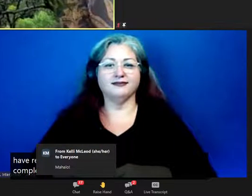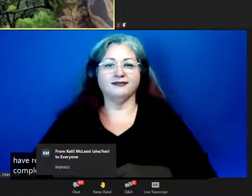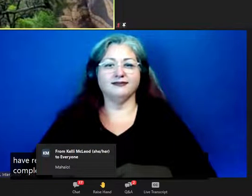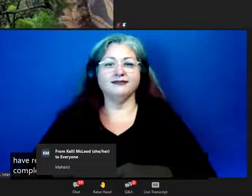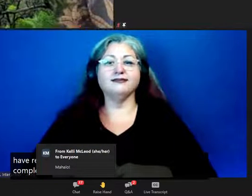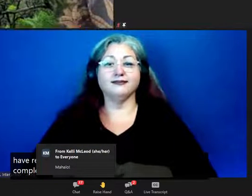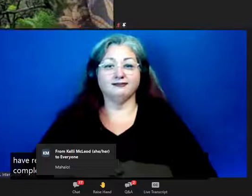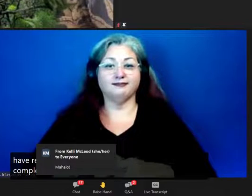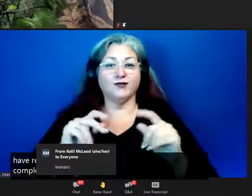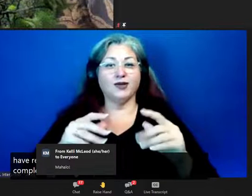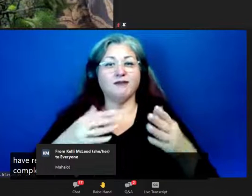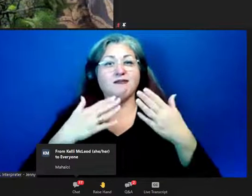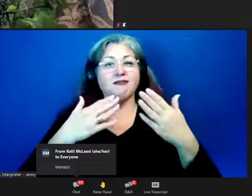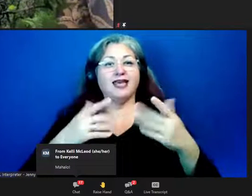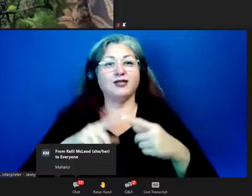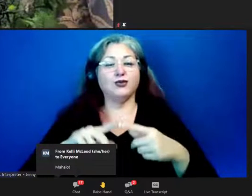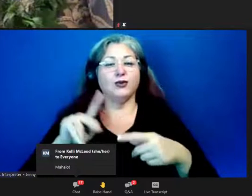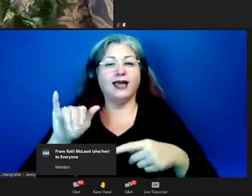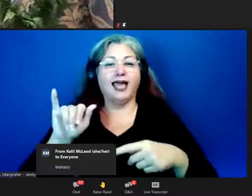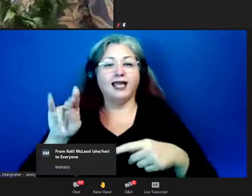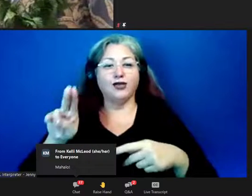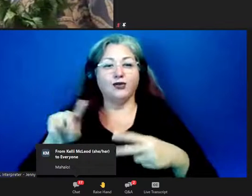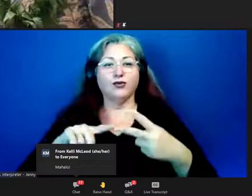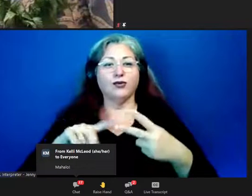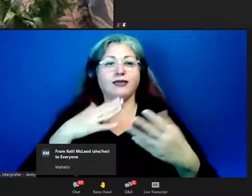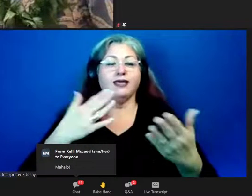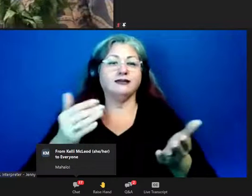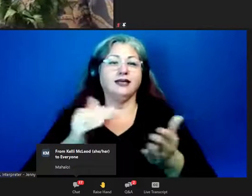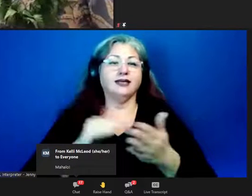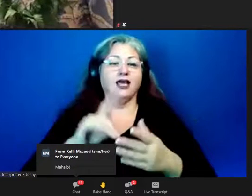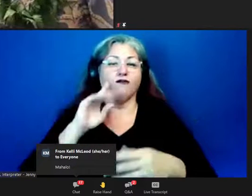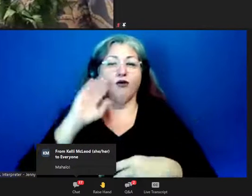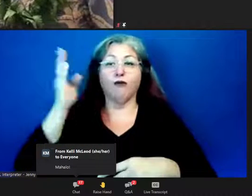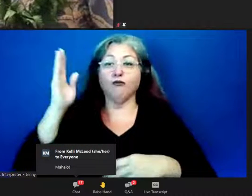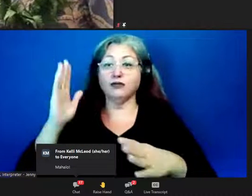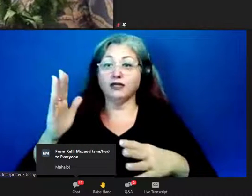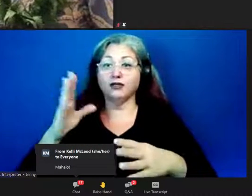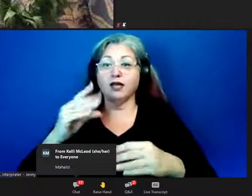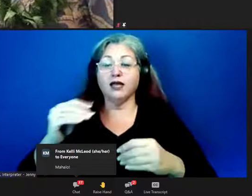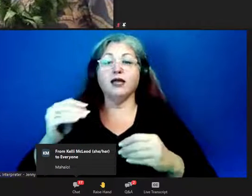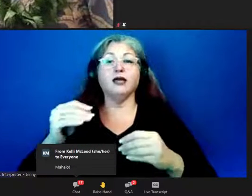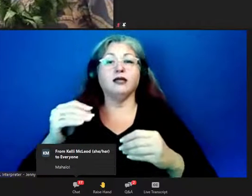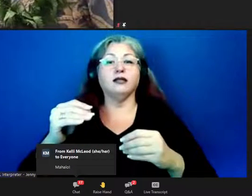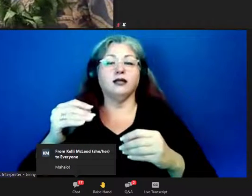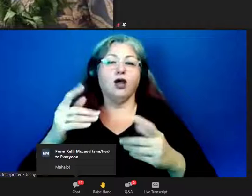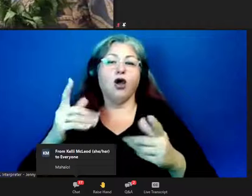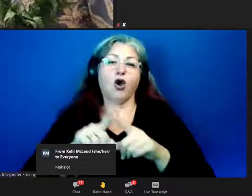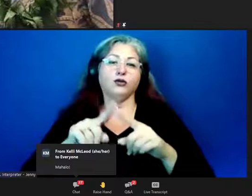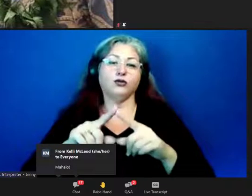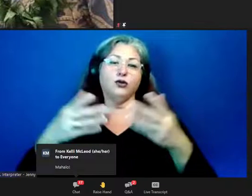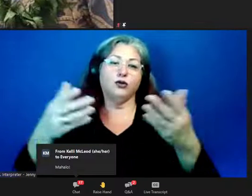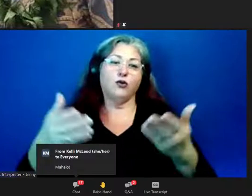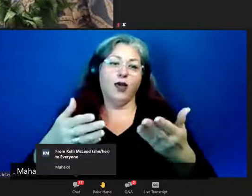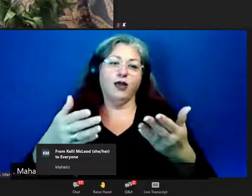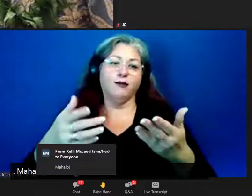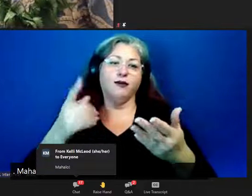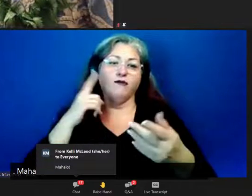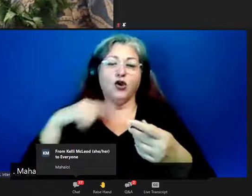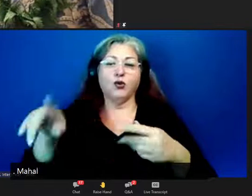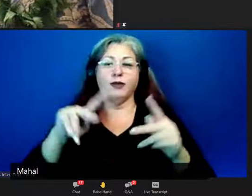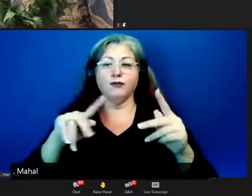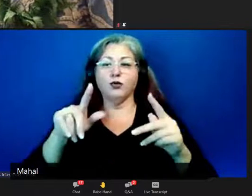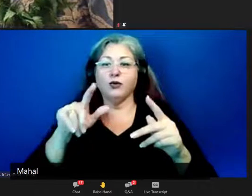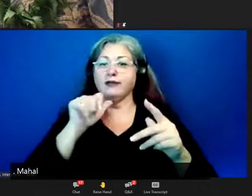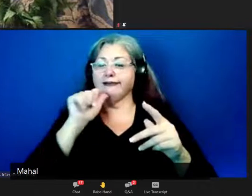Okay, thank you to Ka'iukalani, and yeah, thanks again to the presenters, and you know, we also welcome for all of you folks who